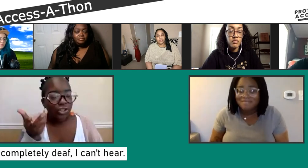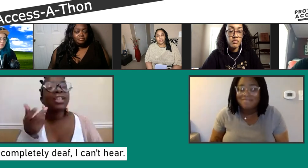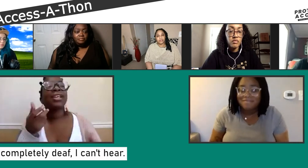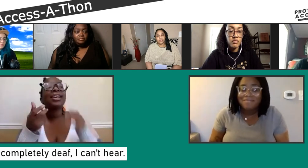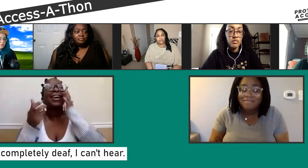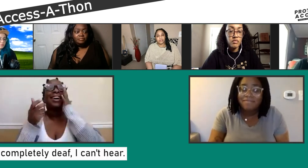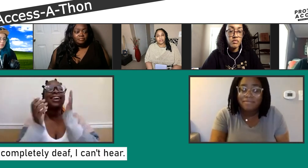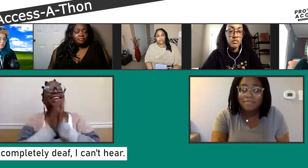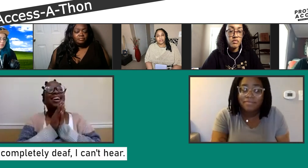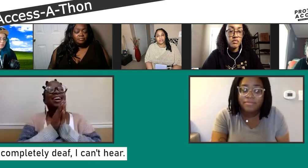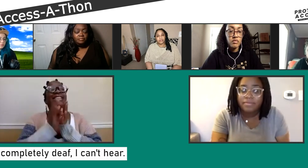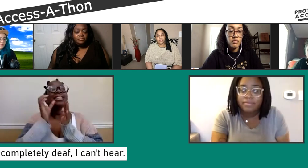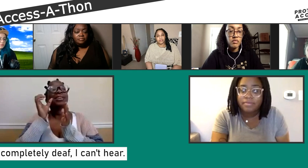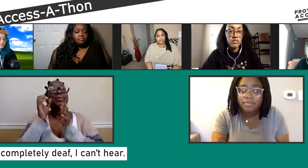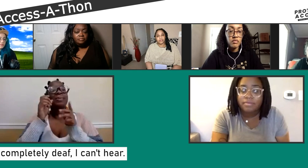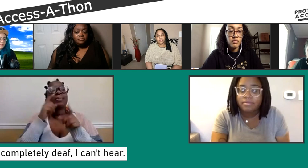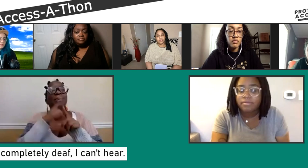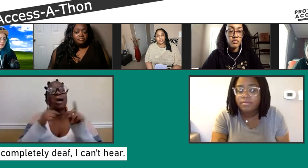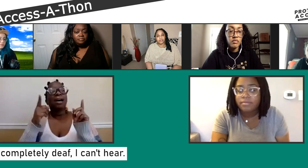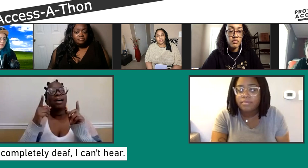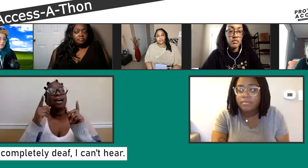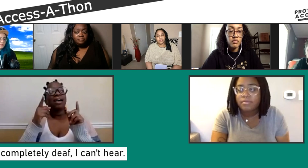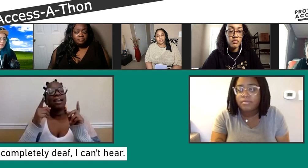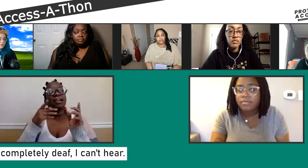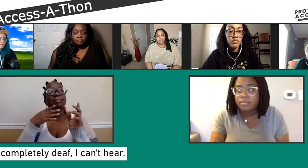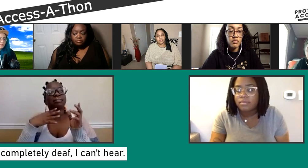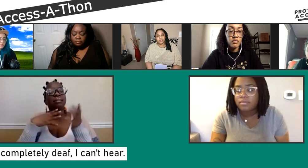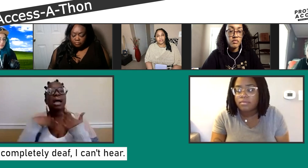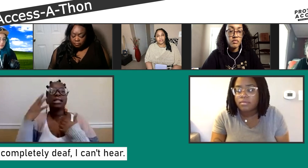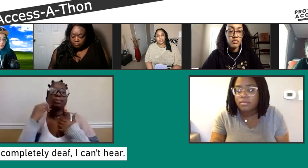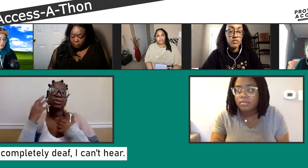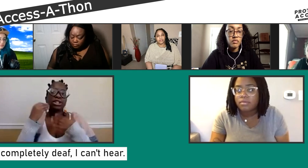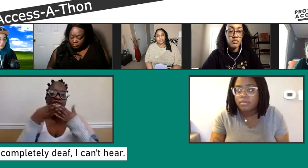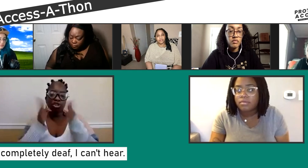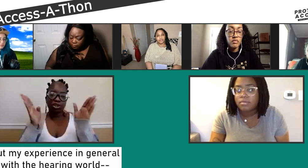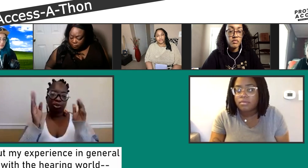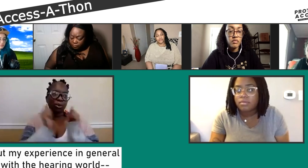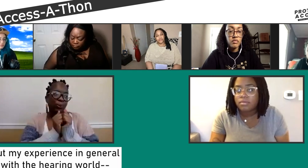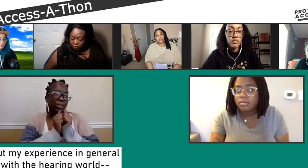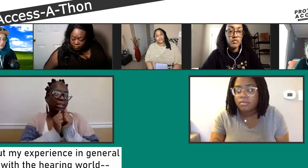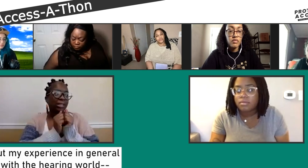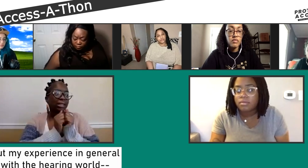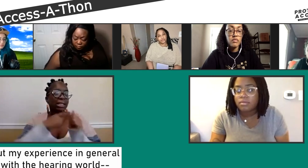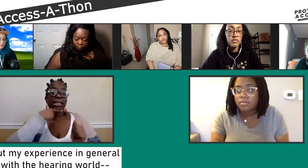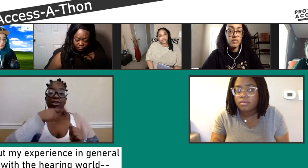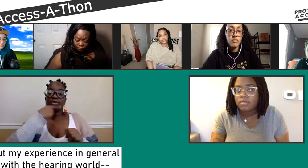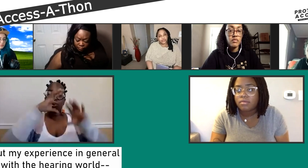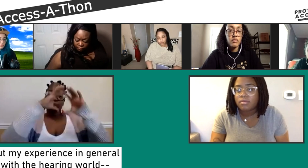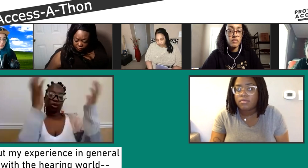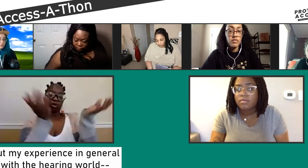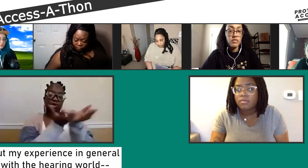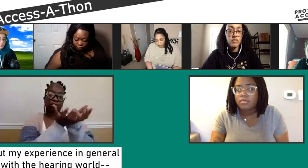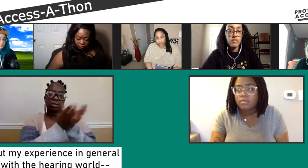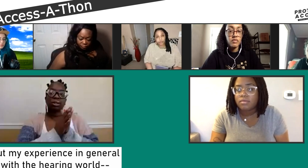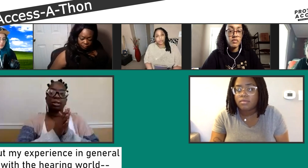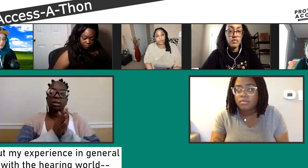And so then I found out that my hearing, it just, I went profoundly deaf. And so a general